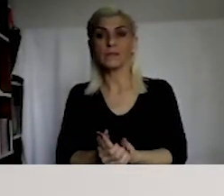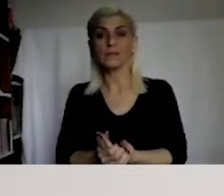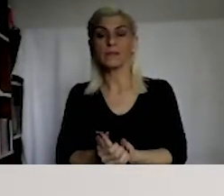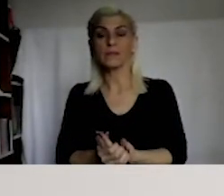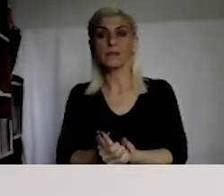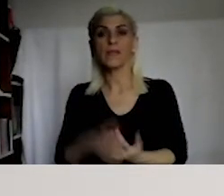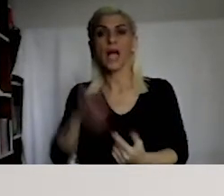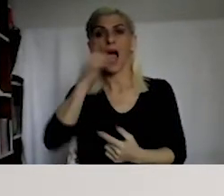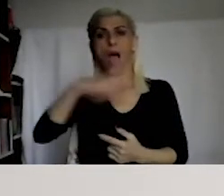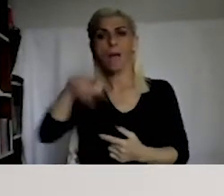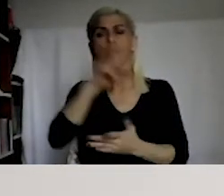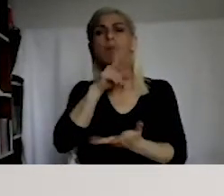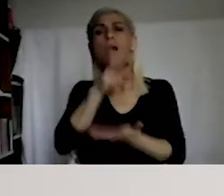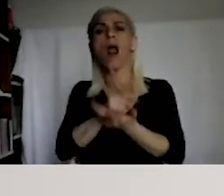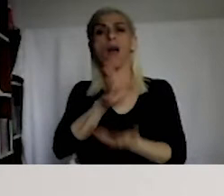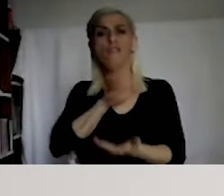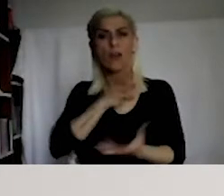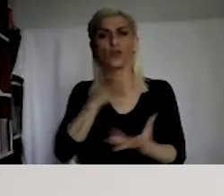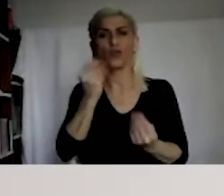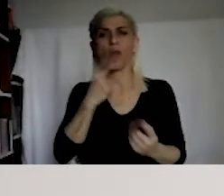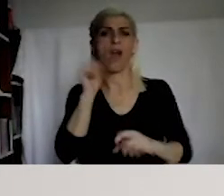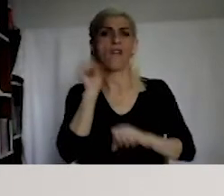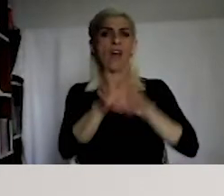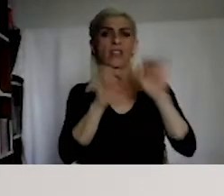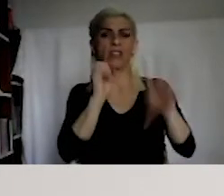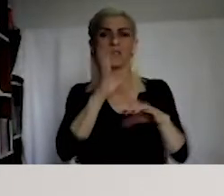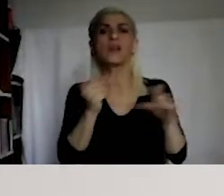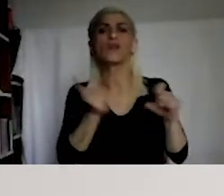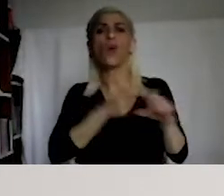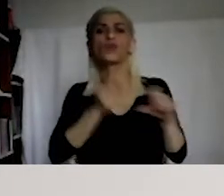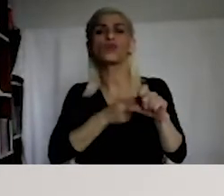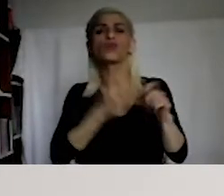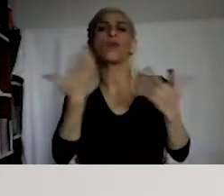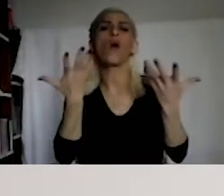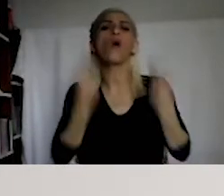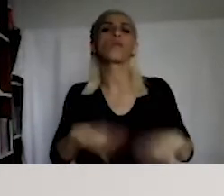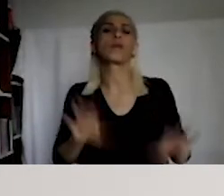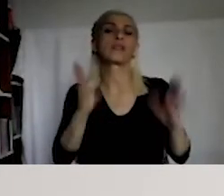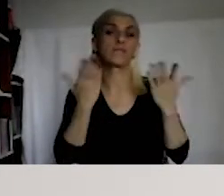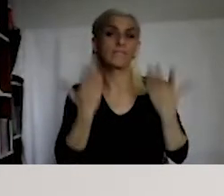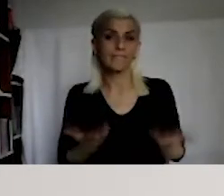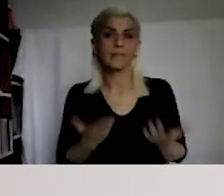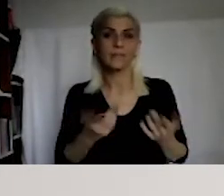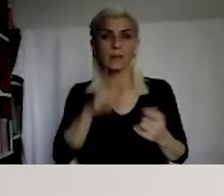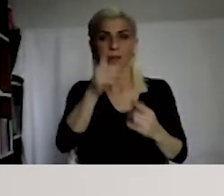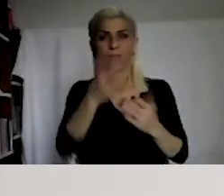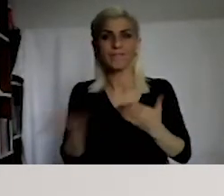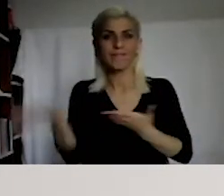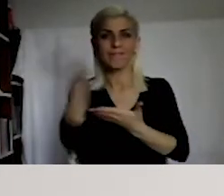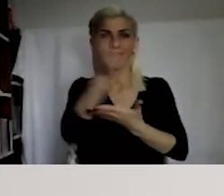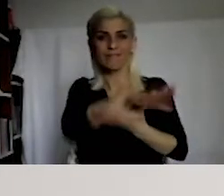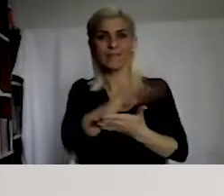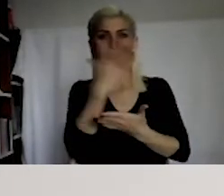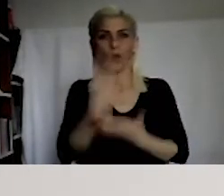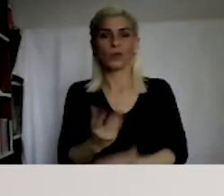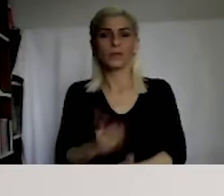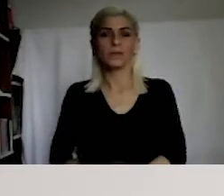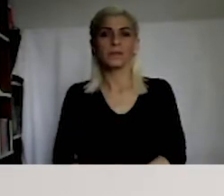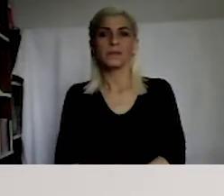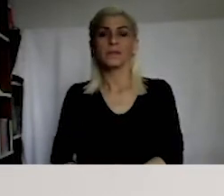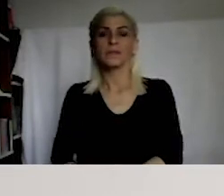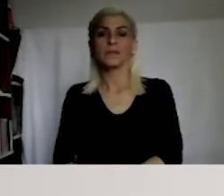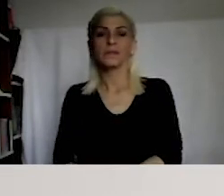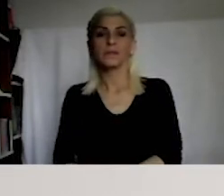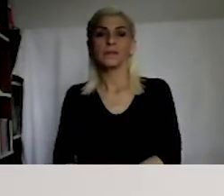It's very popular, hand-de-side judgment of the ECHR. Could you move to the next slide, please? Yes, I want to talk